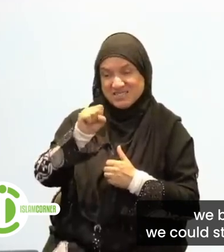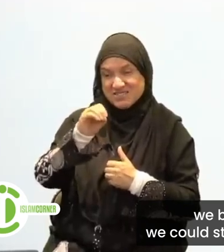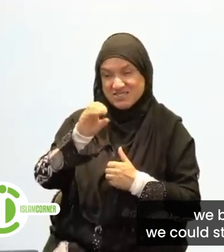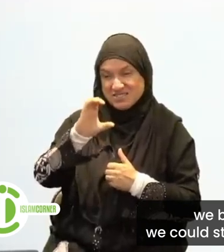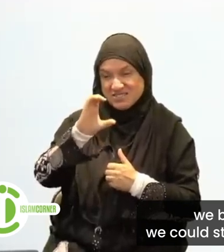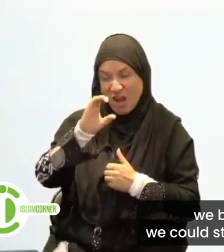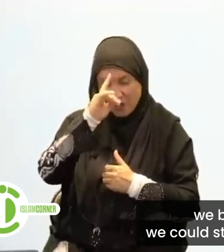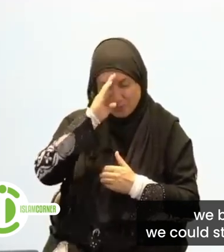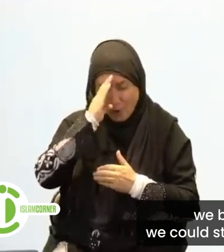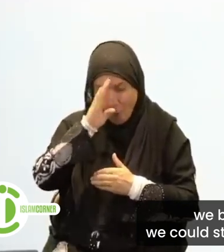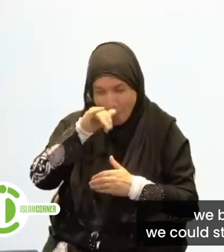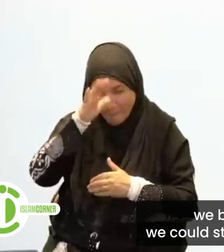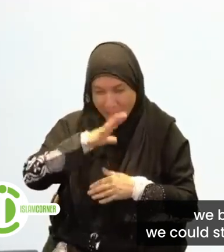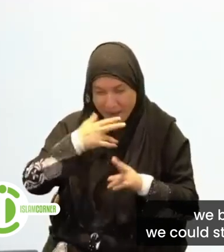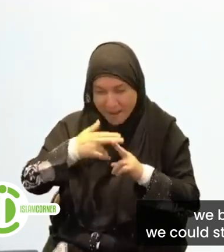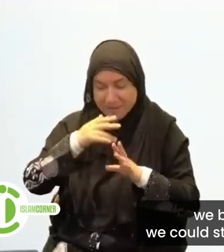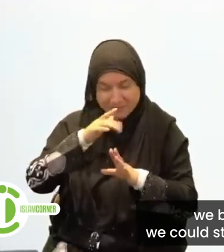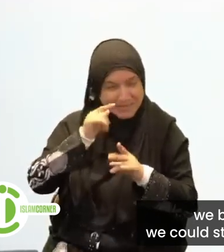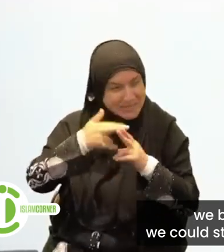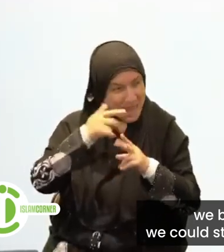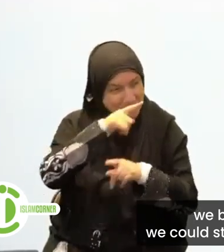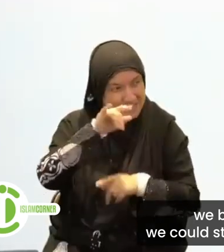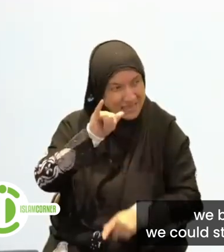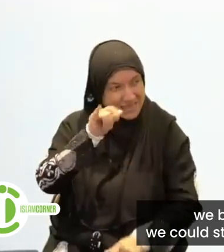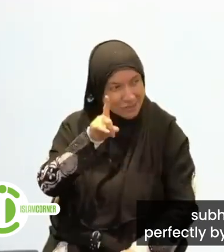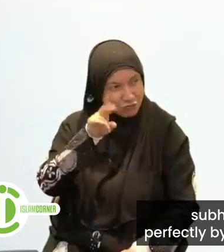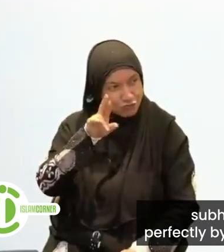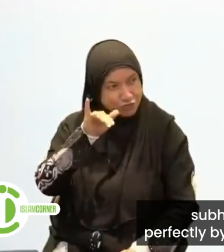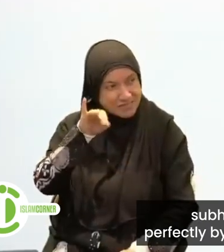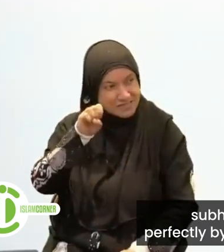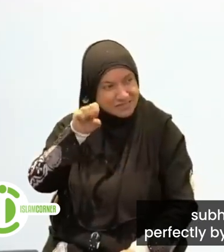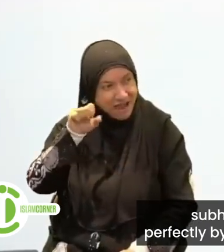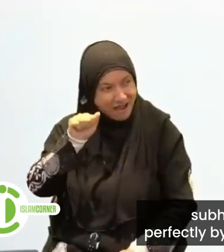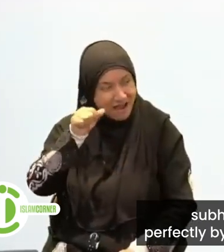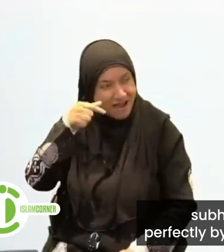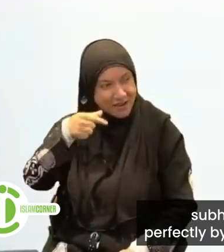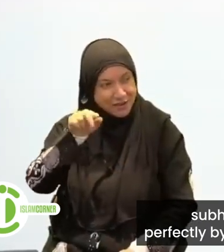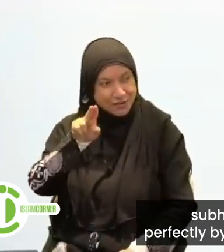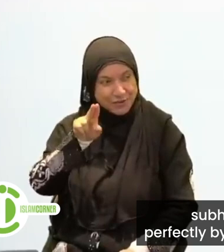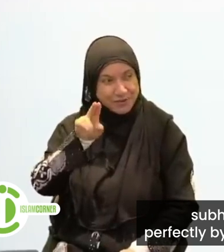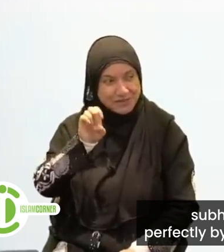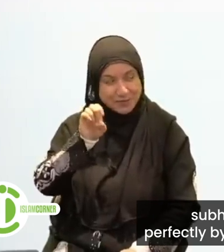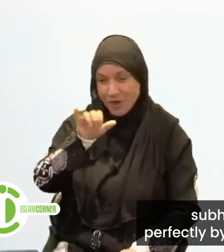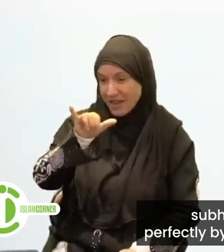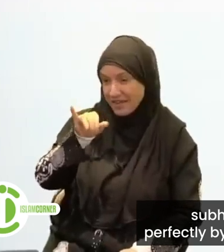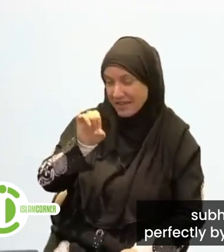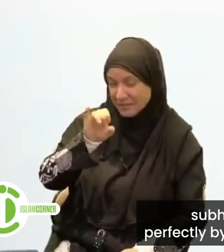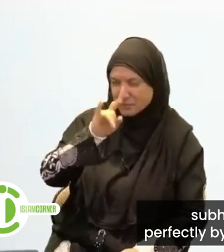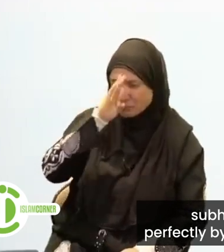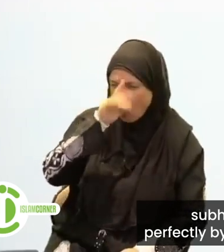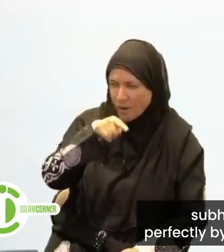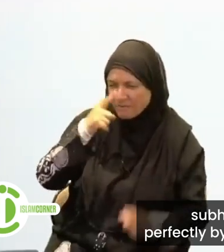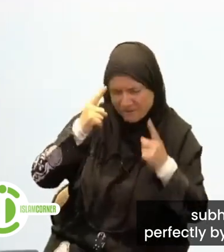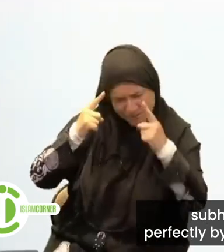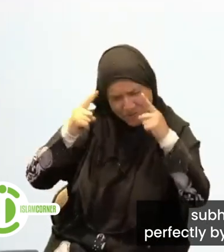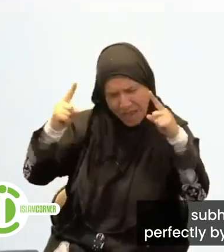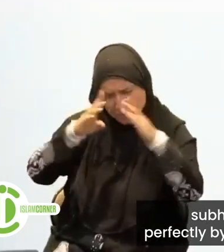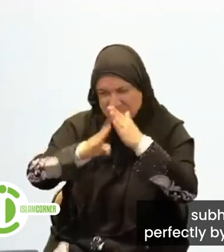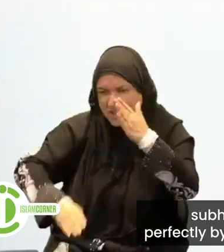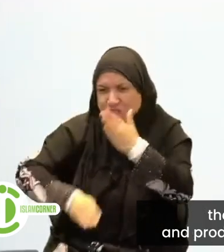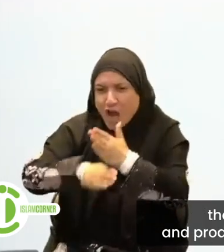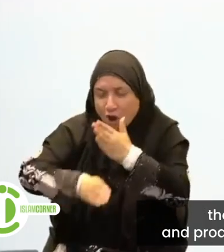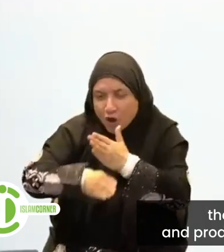We could still follow the way of life prescribed by Allah subhanahu wa ta'ala and practice most perfectly by the Prophet sallallahu alaihi wa sallam